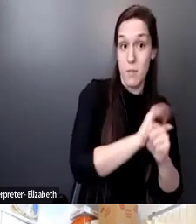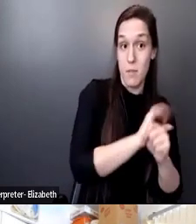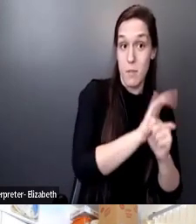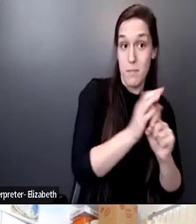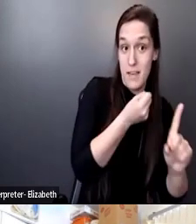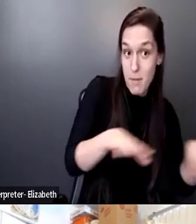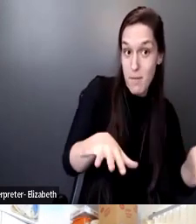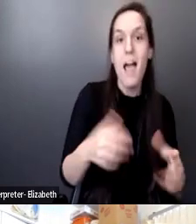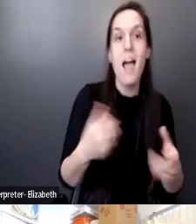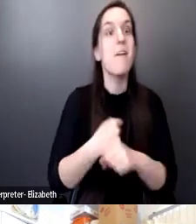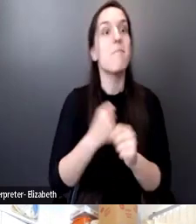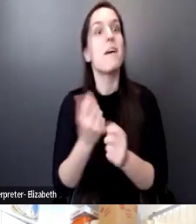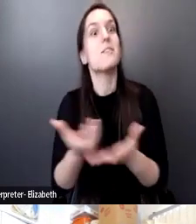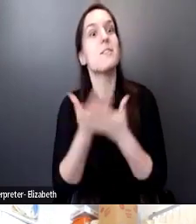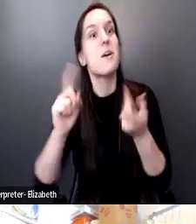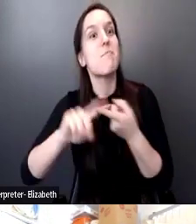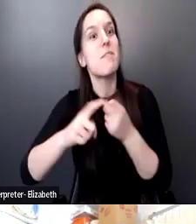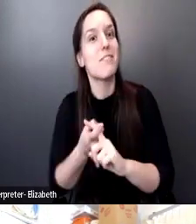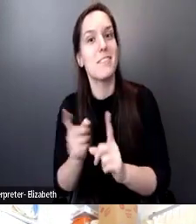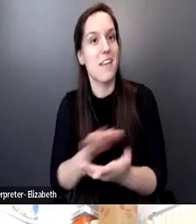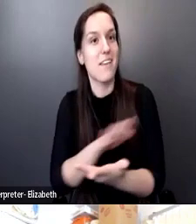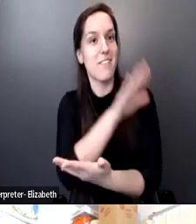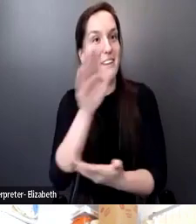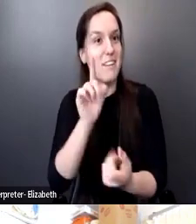met in person and hopefully that changes soon.